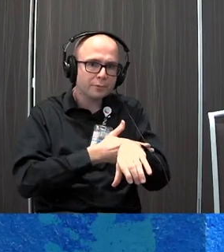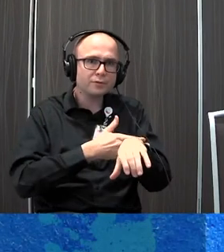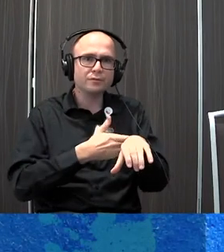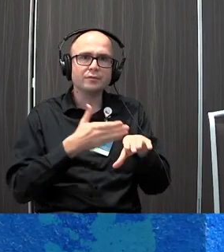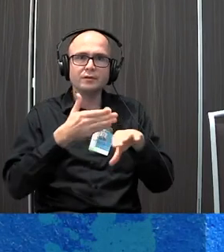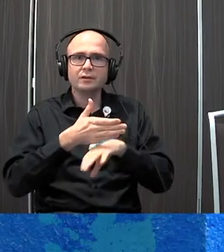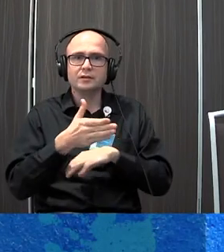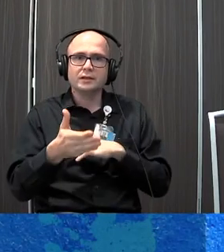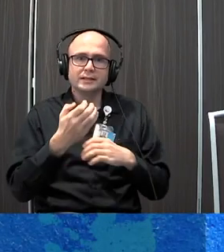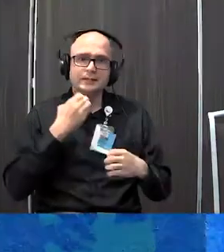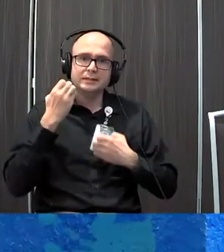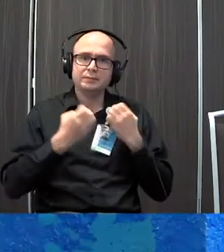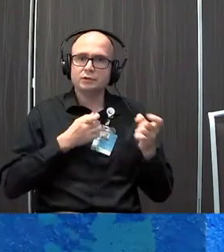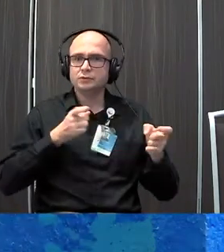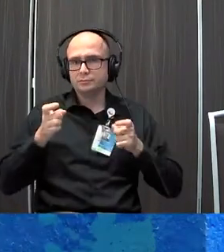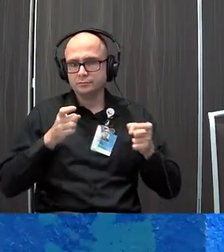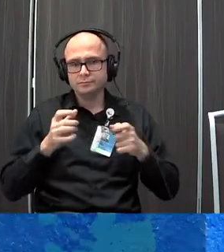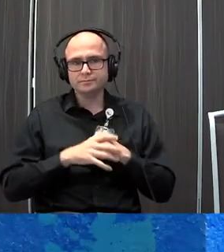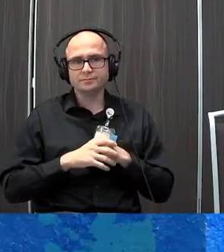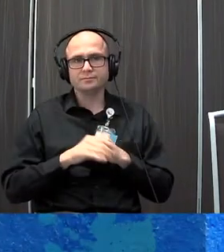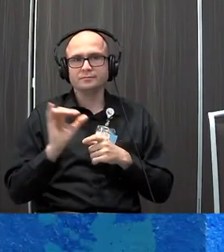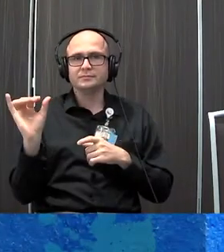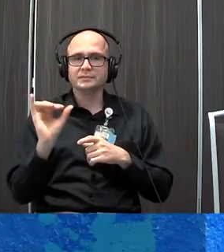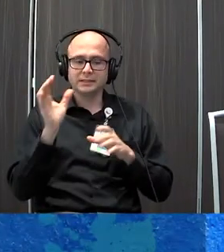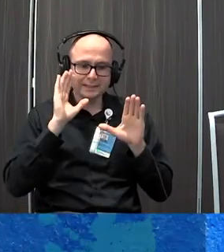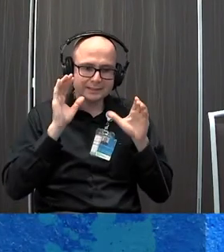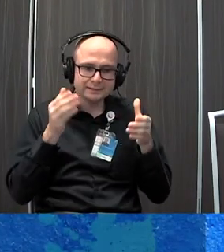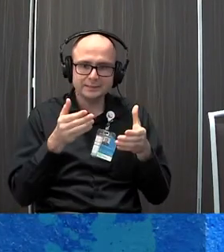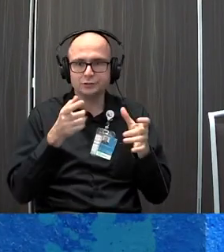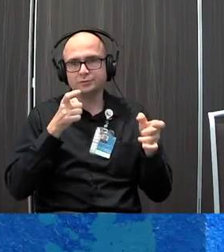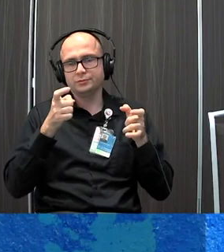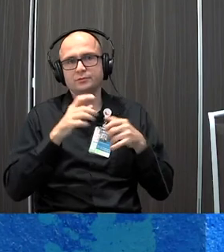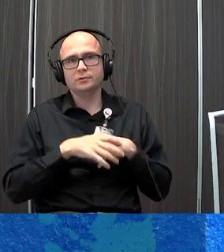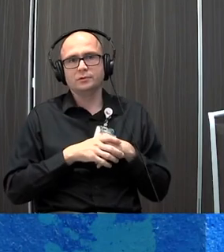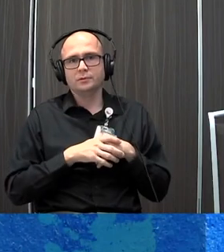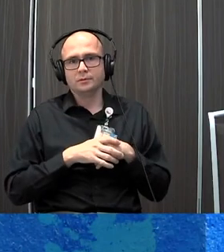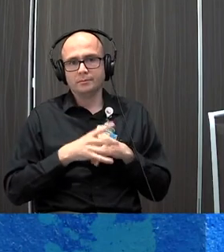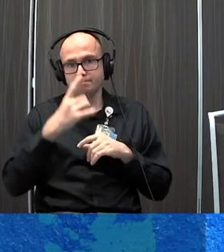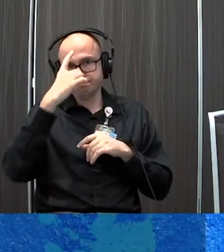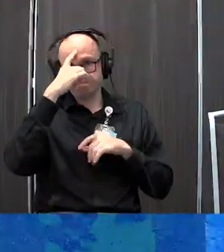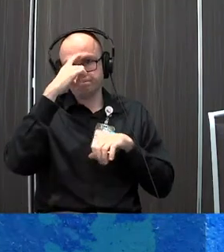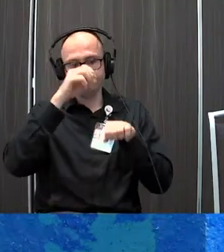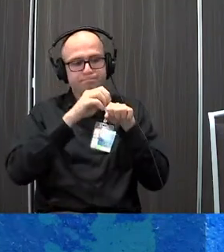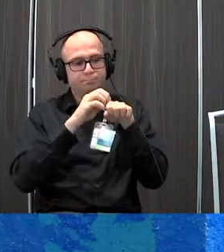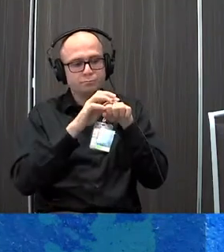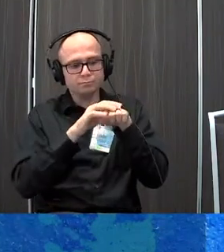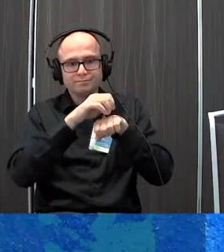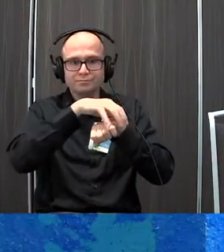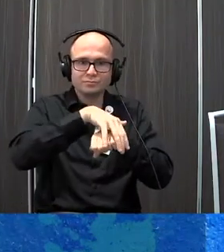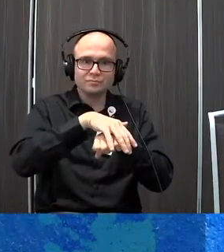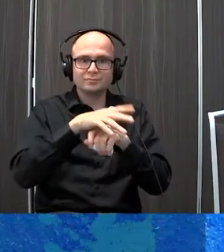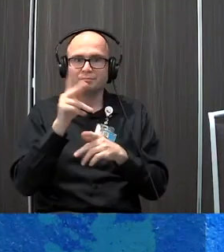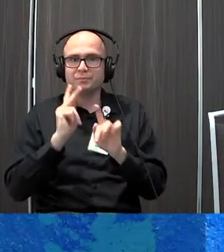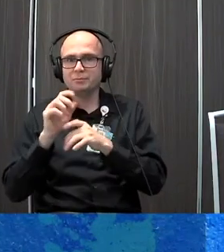meditation, things like emotion regulation, things like attention and control. So areas of the brain light up eight weeks later when people